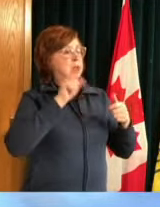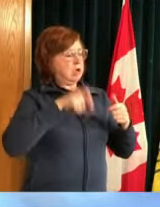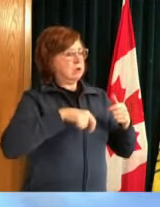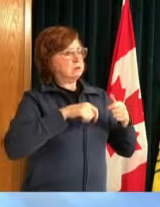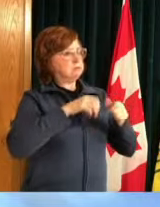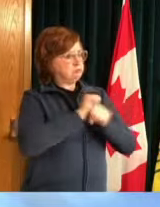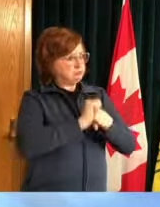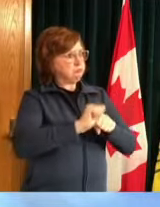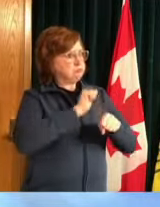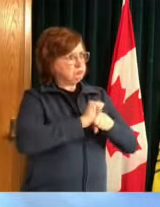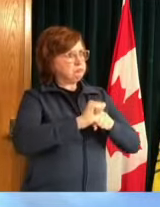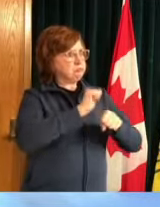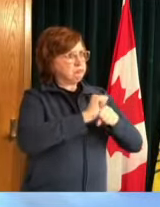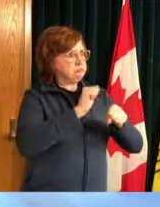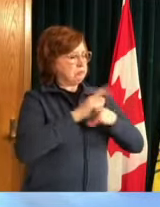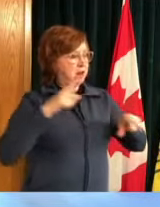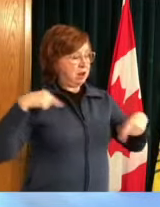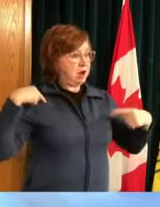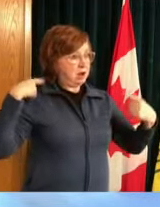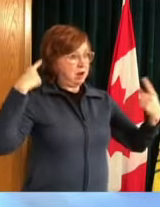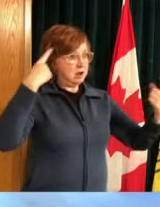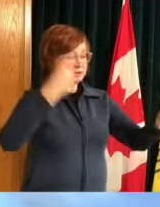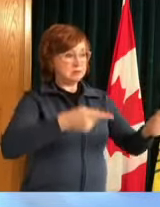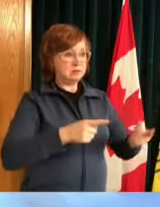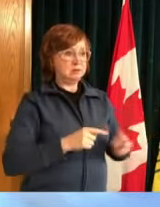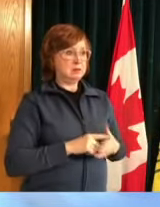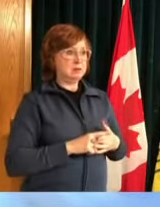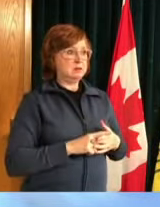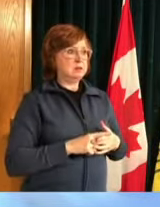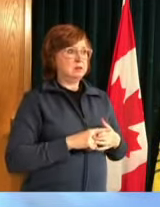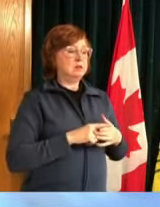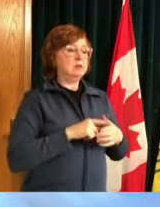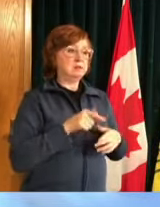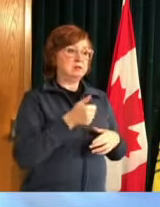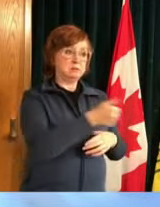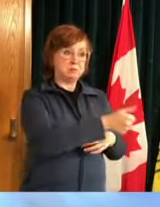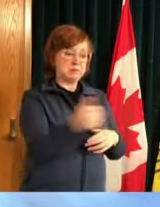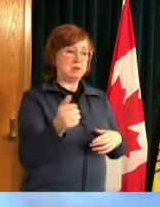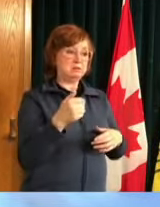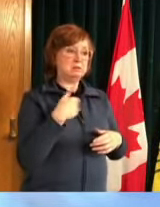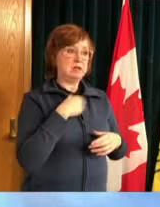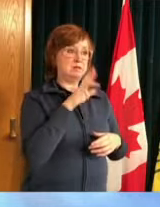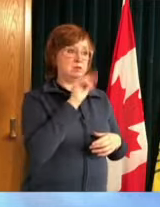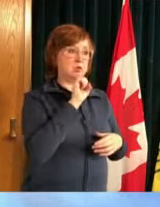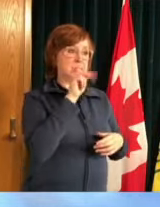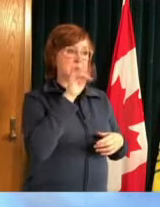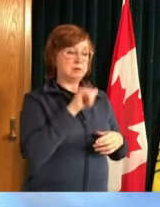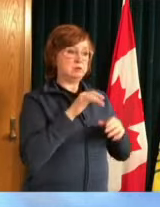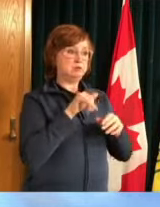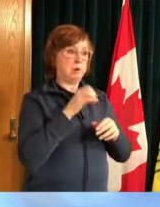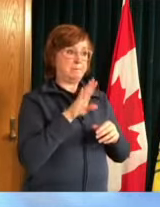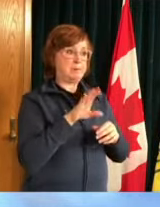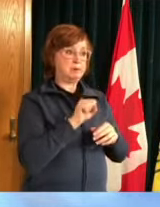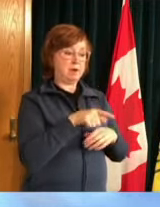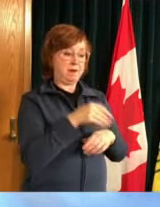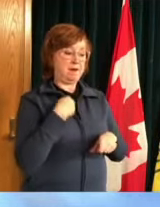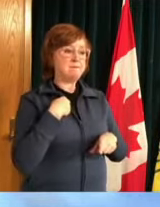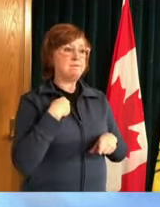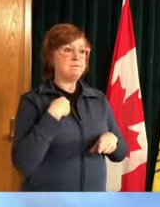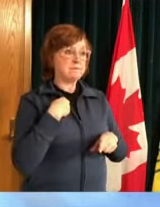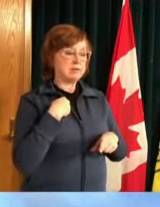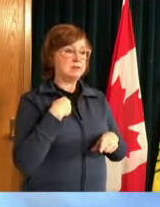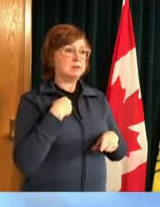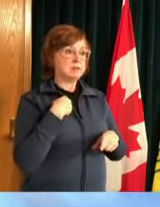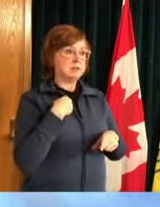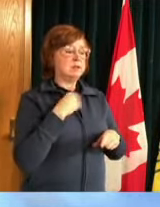and facing some risk and again i would encourage all persons including essential workers that as soon as they become